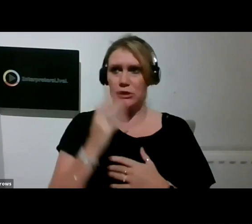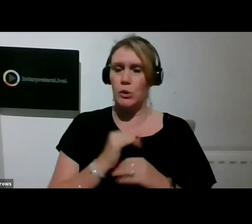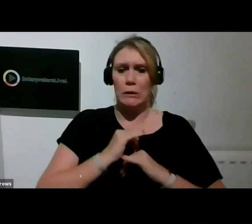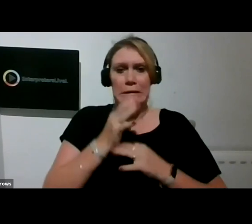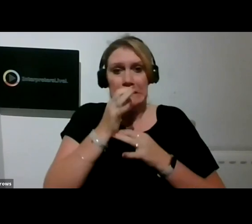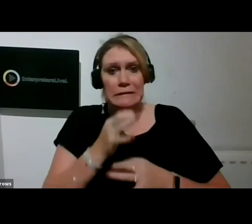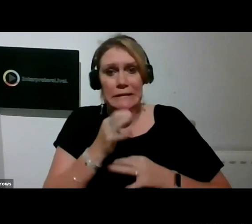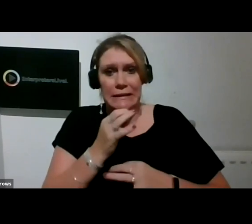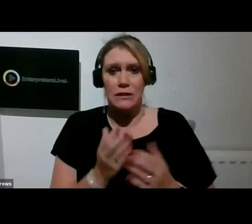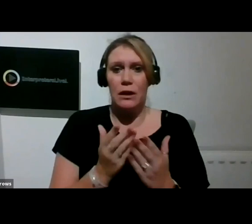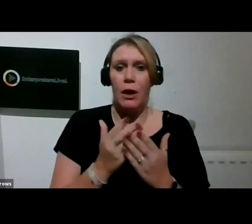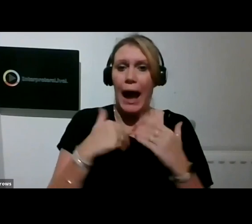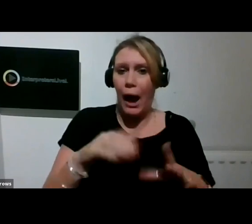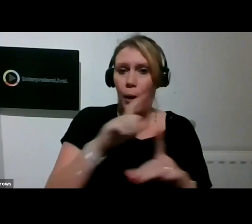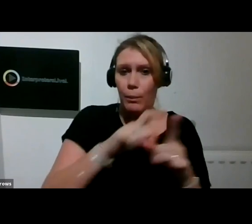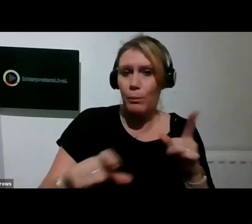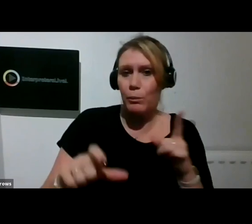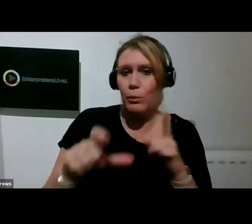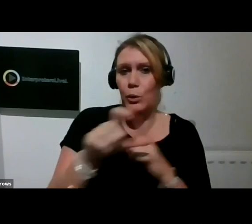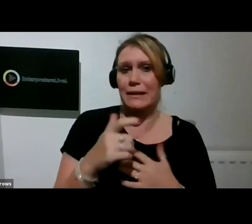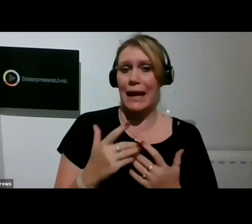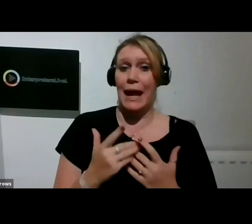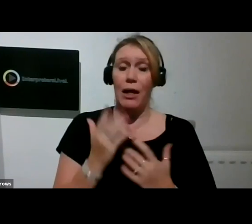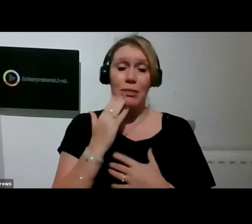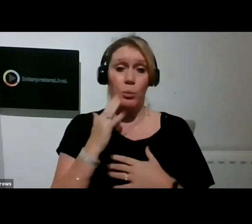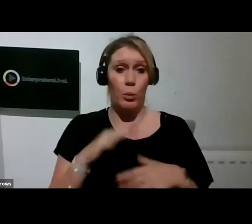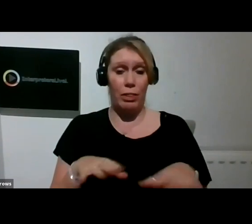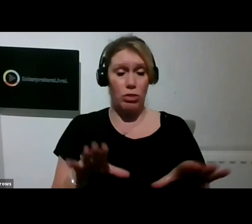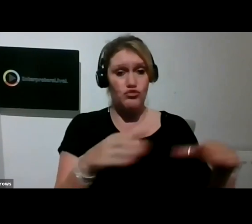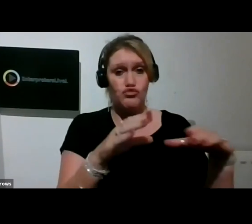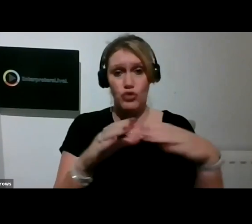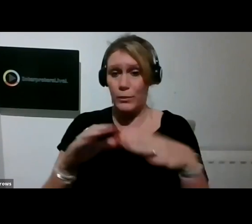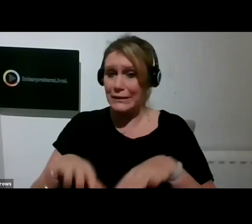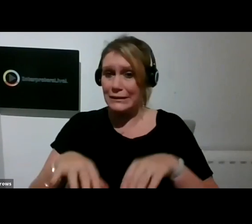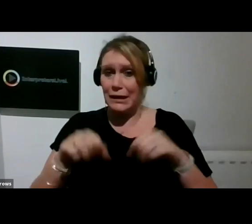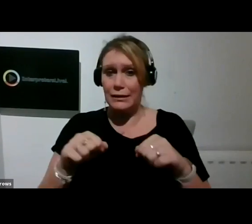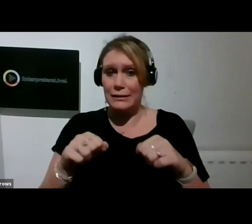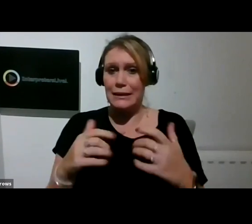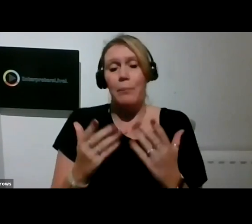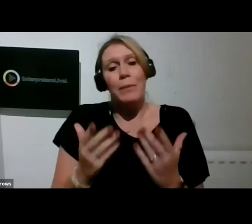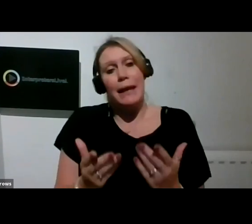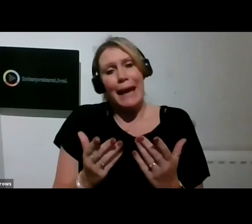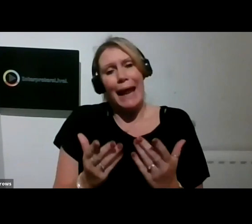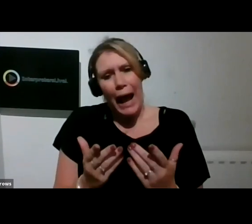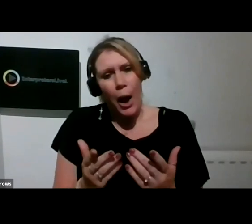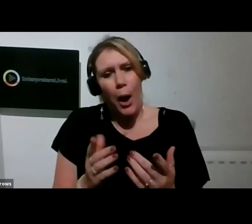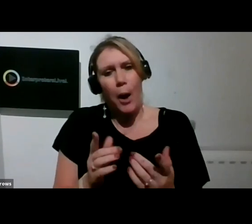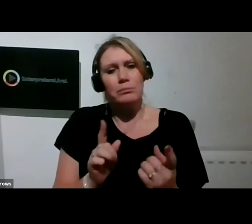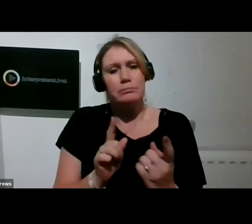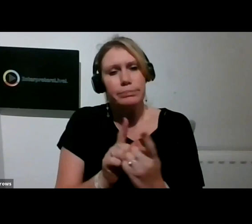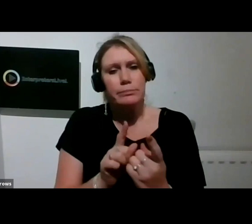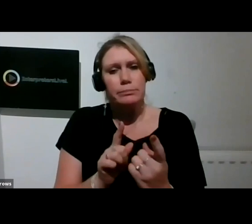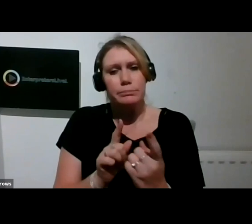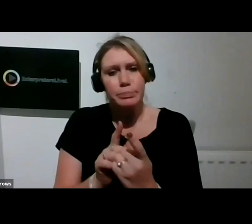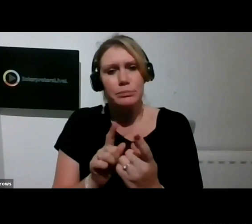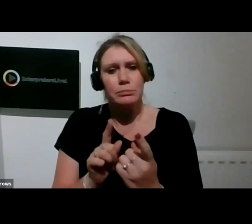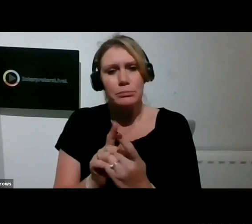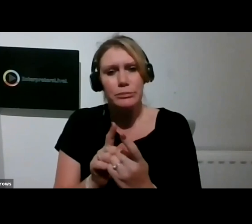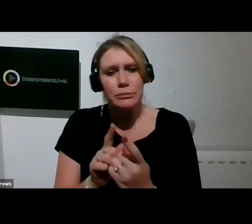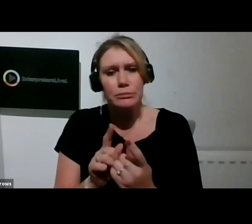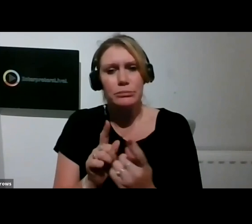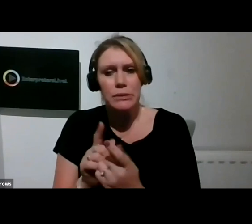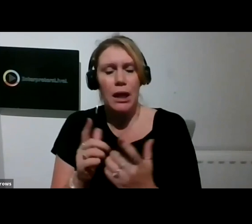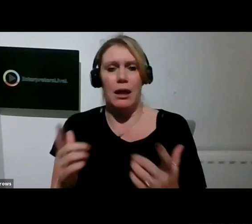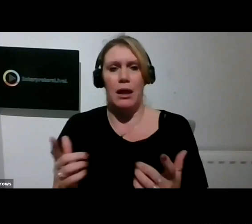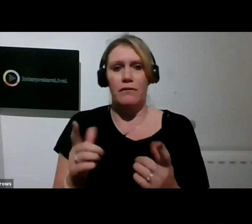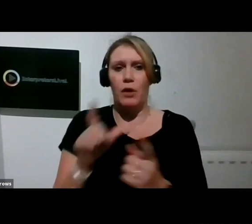as in-person groups have become begun tentatively to meet again from a mix of amateur community and professional